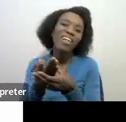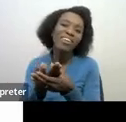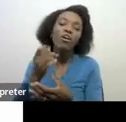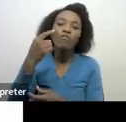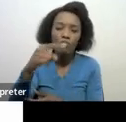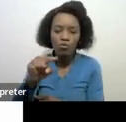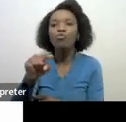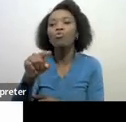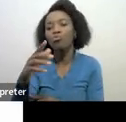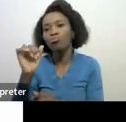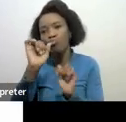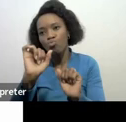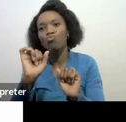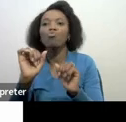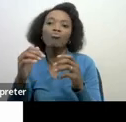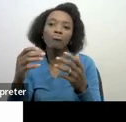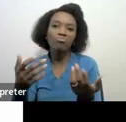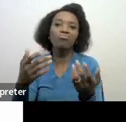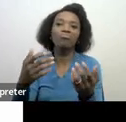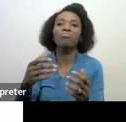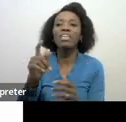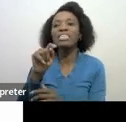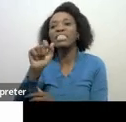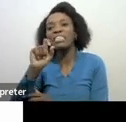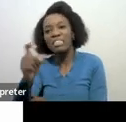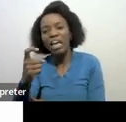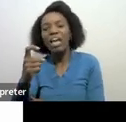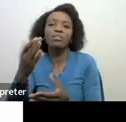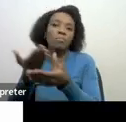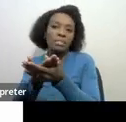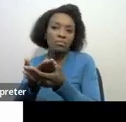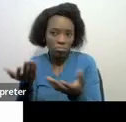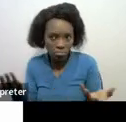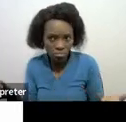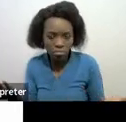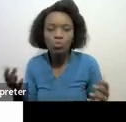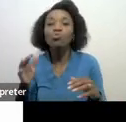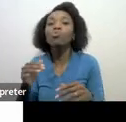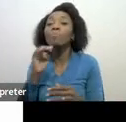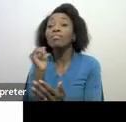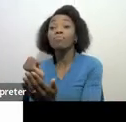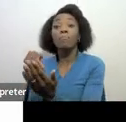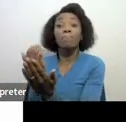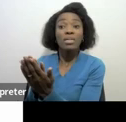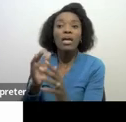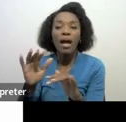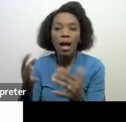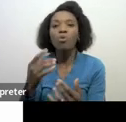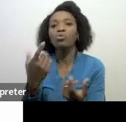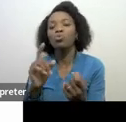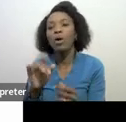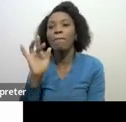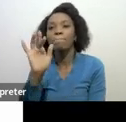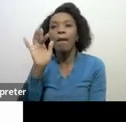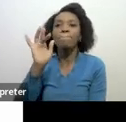returns you would note that as you submit your tax returns on e-filing you click file within